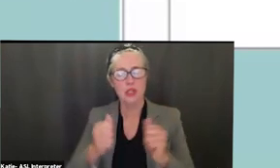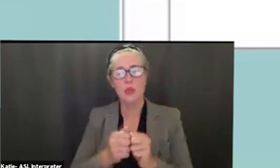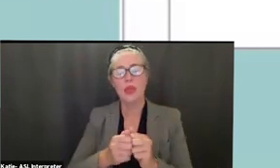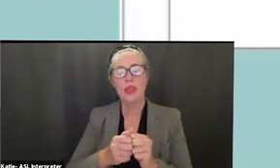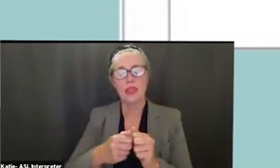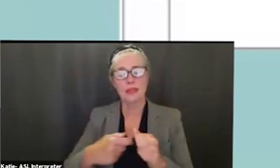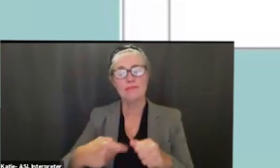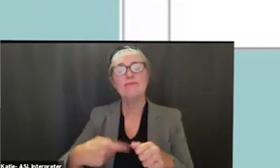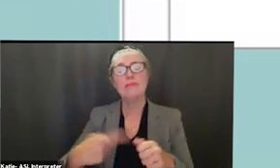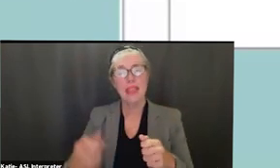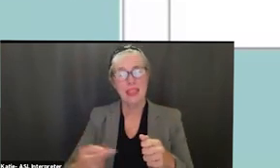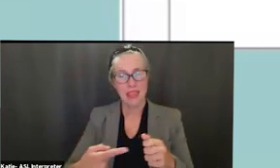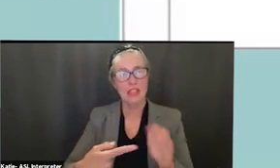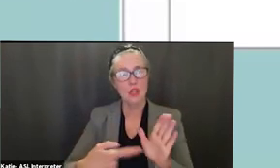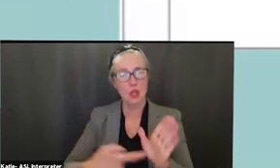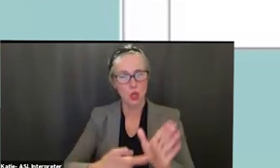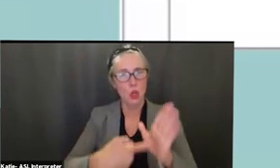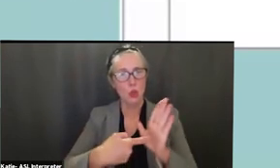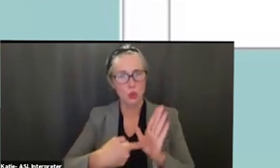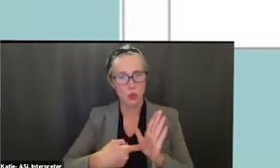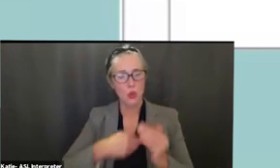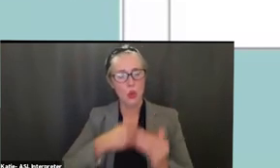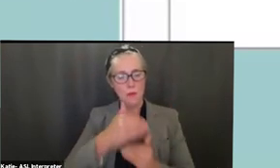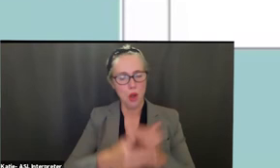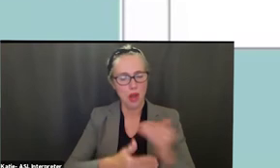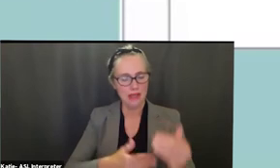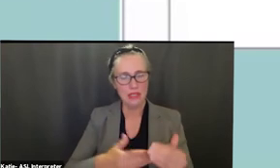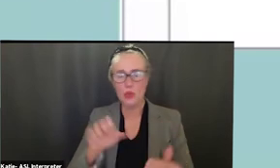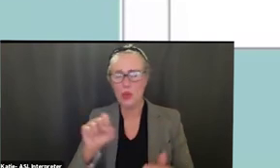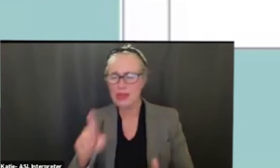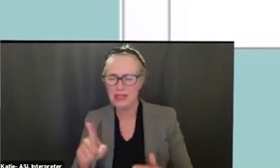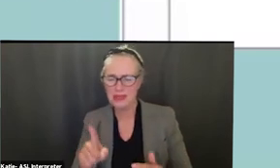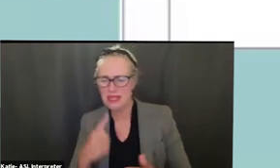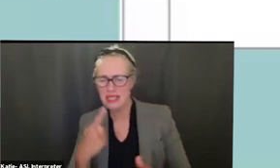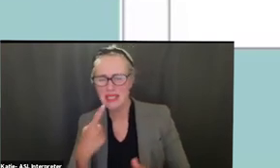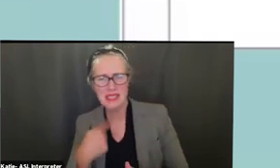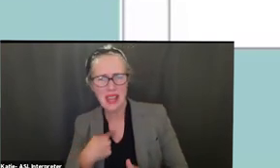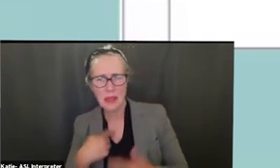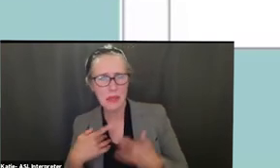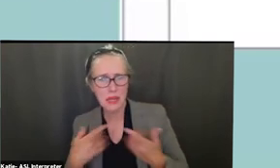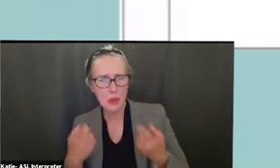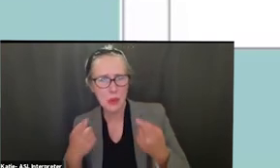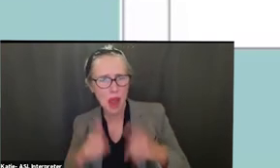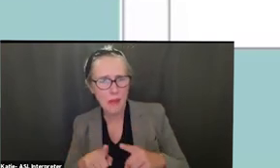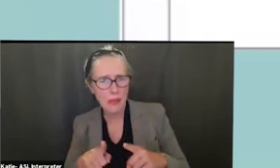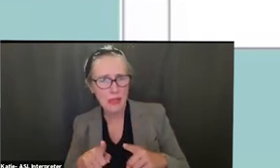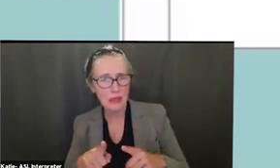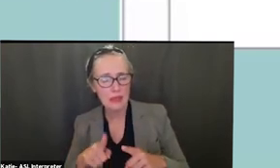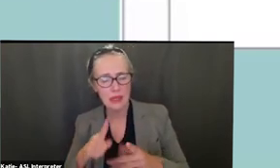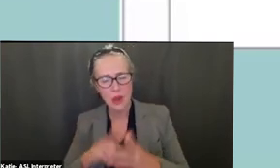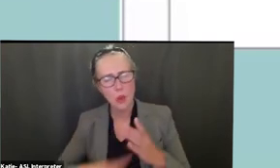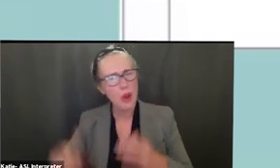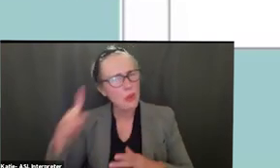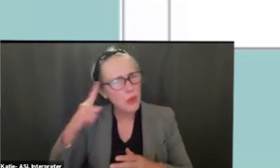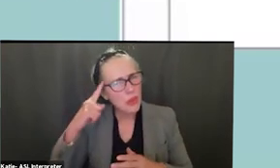you're asking the student tell me what happened what was going on what were you thinking um um